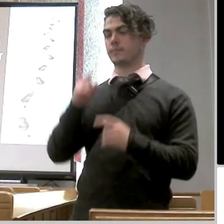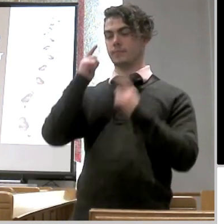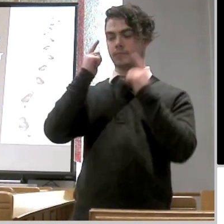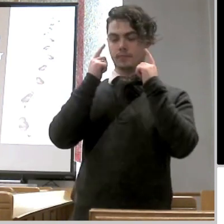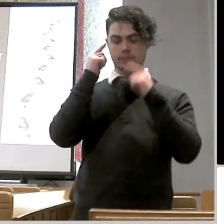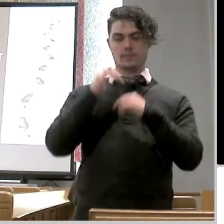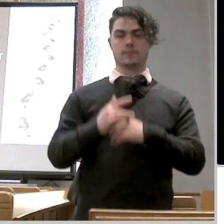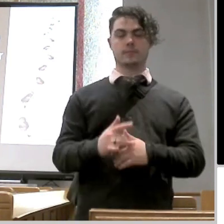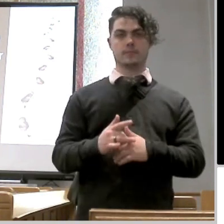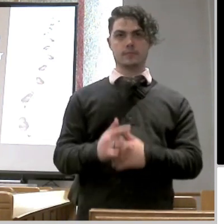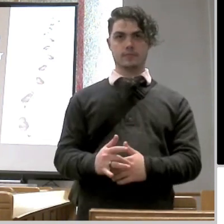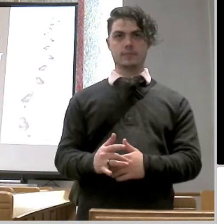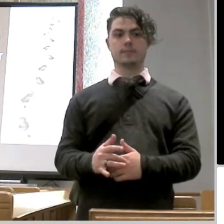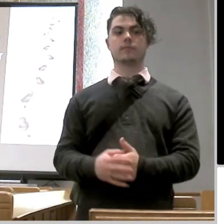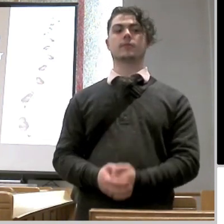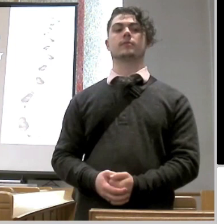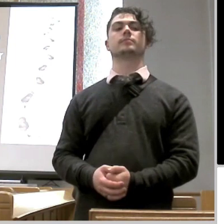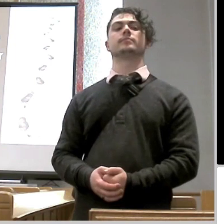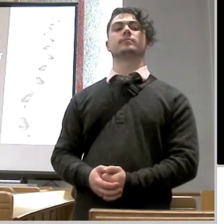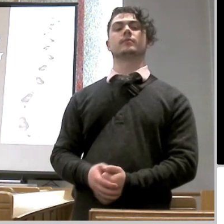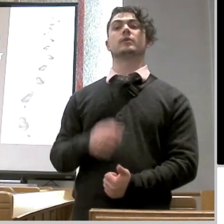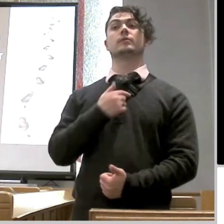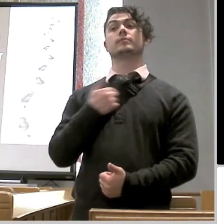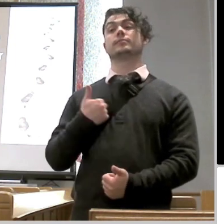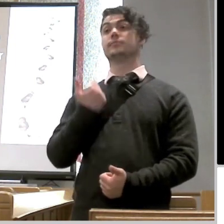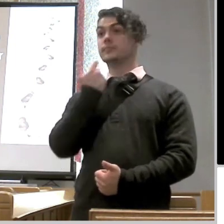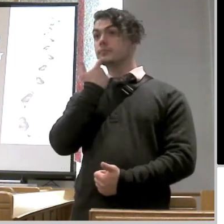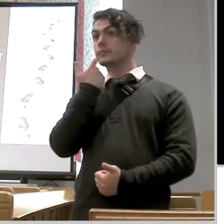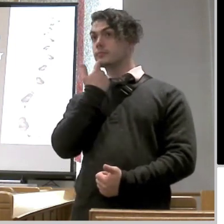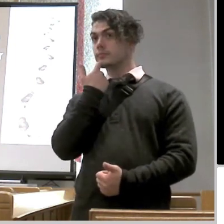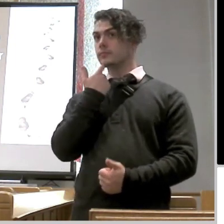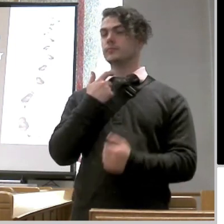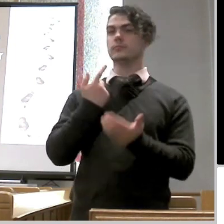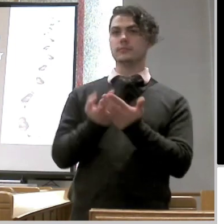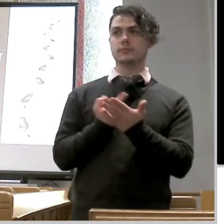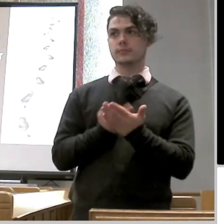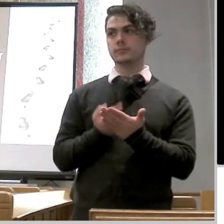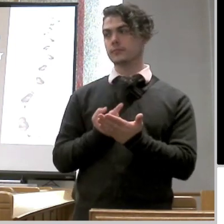understand what we've just talked about right we just talked about the fact that